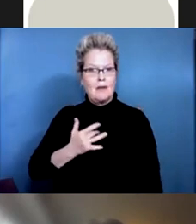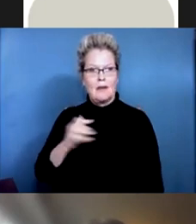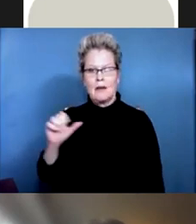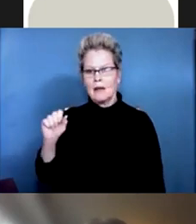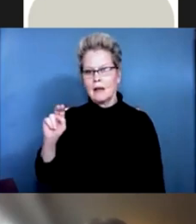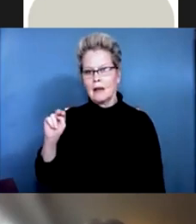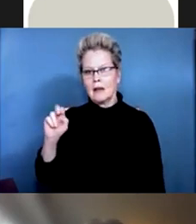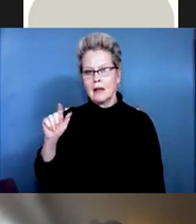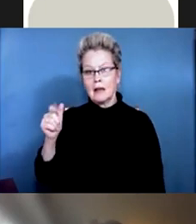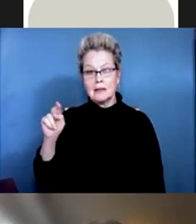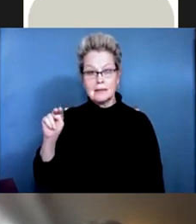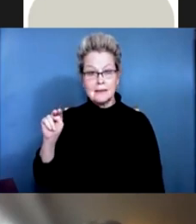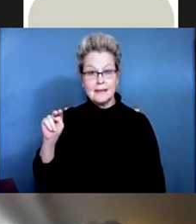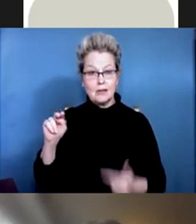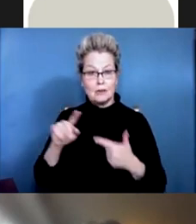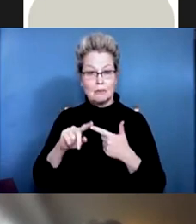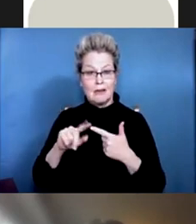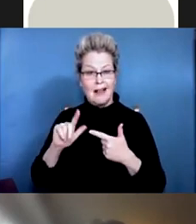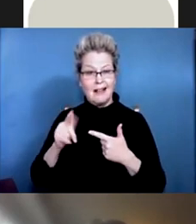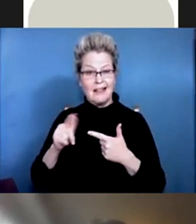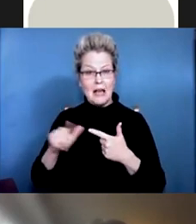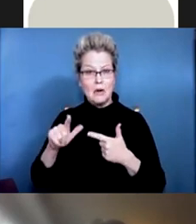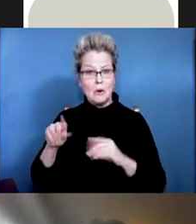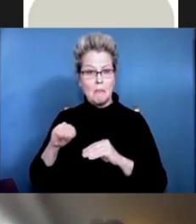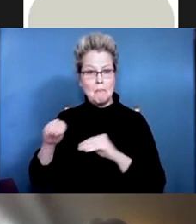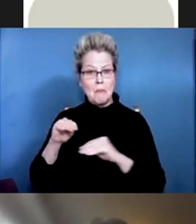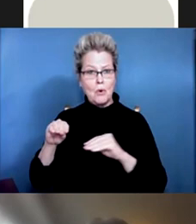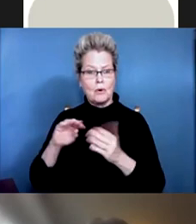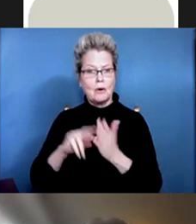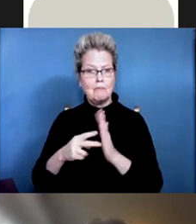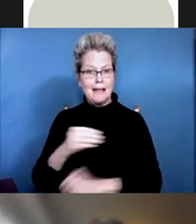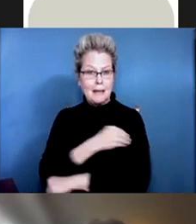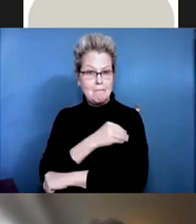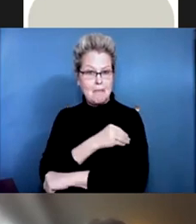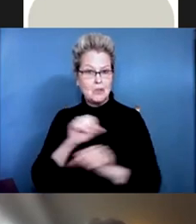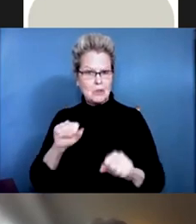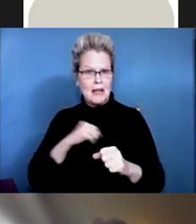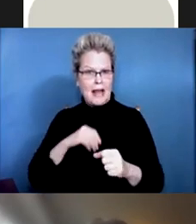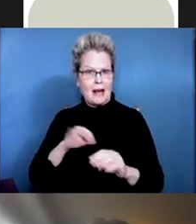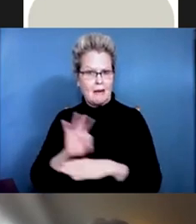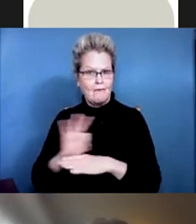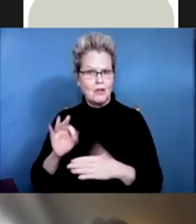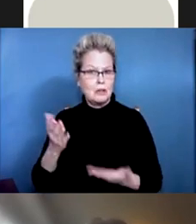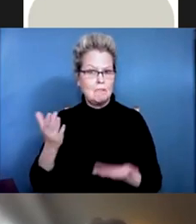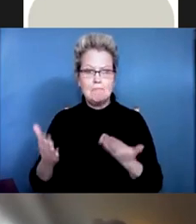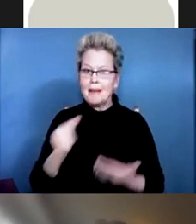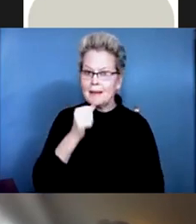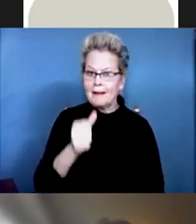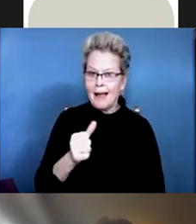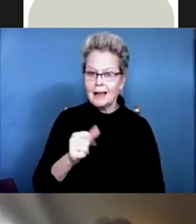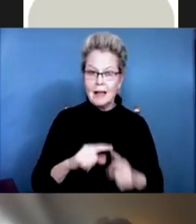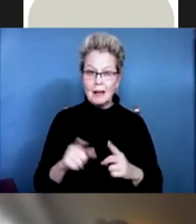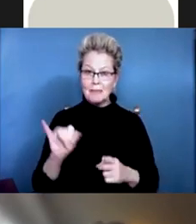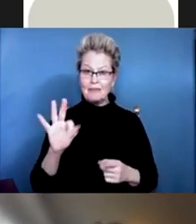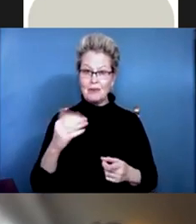you know, muscles. Those muscles may be functional or not functional. So if you have some muscle, but